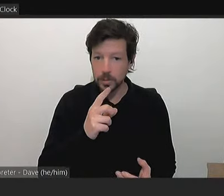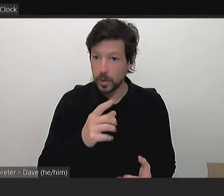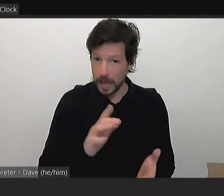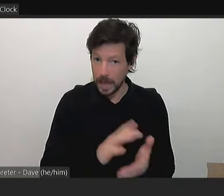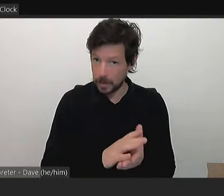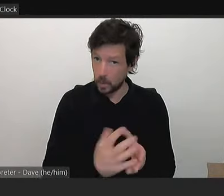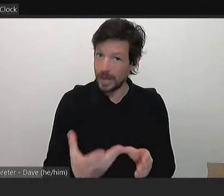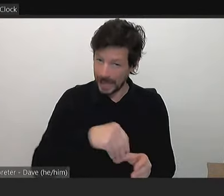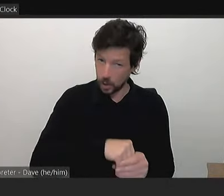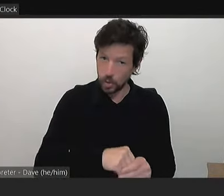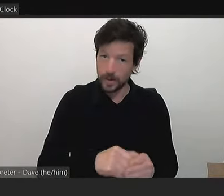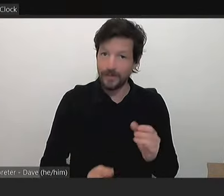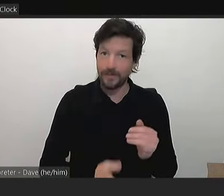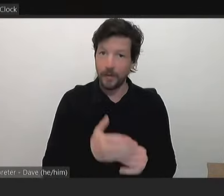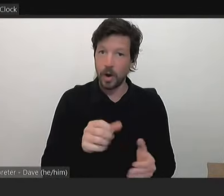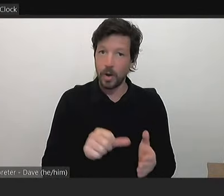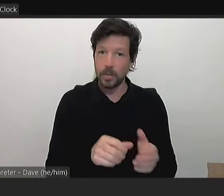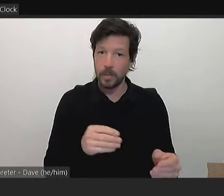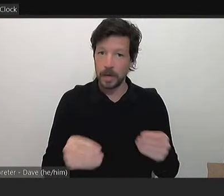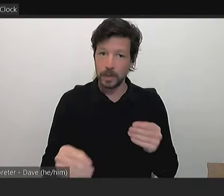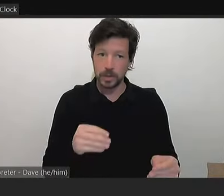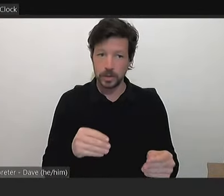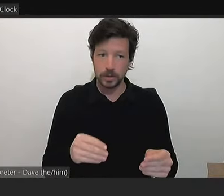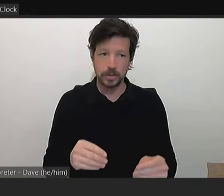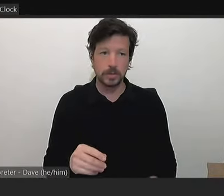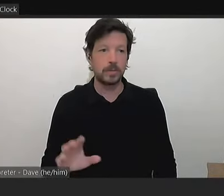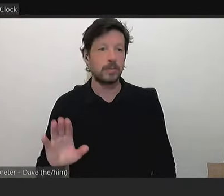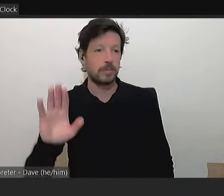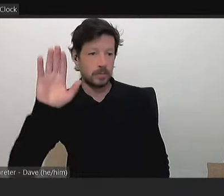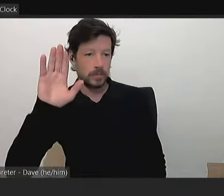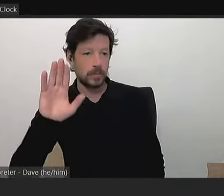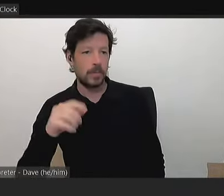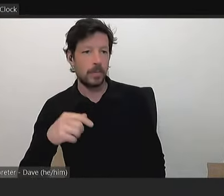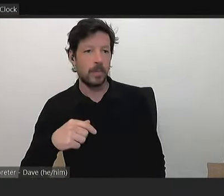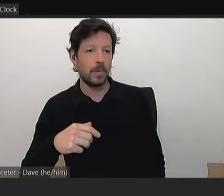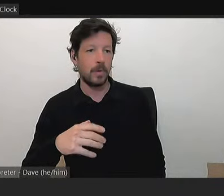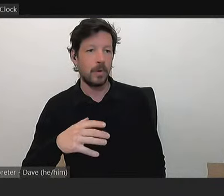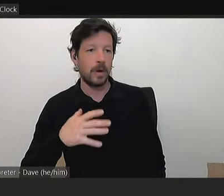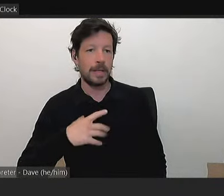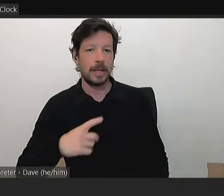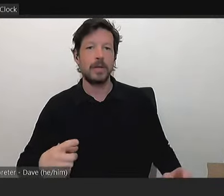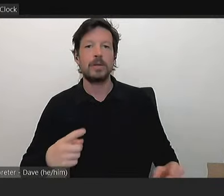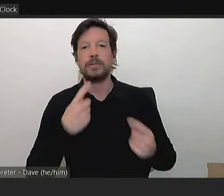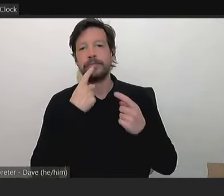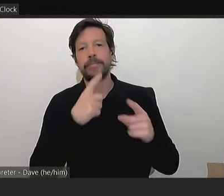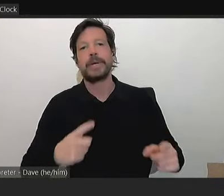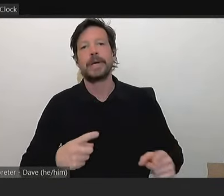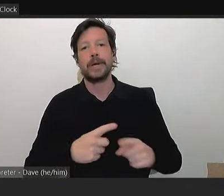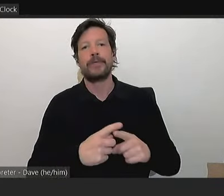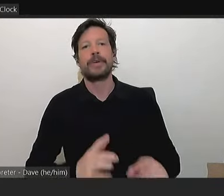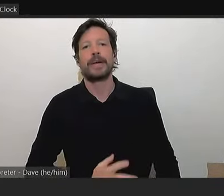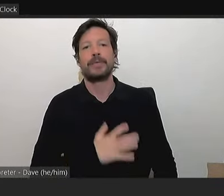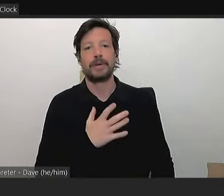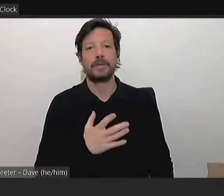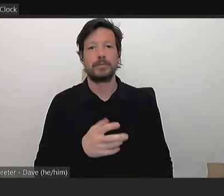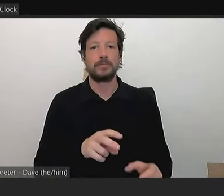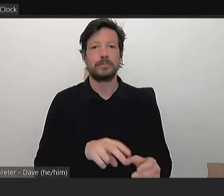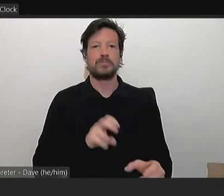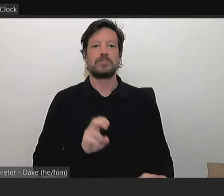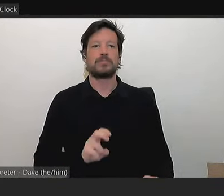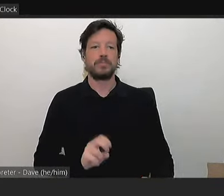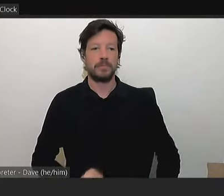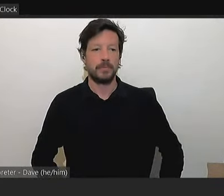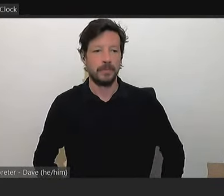being accepted for… Uh, I need to, um, declare a conflict of interest and not be leaving the chamber. All right. Thank you.